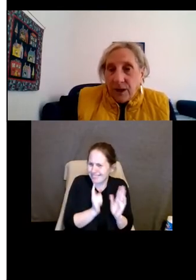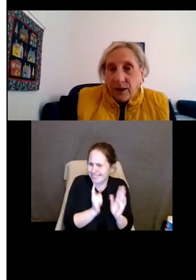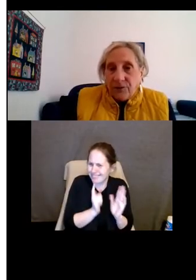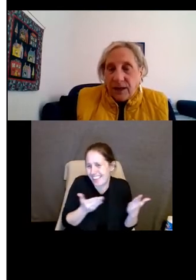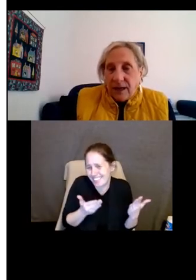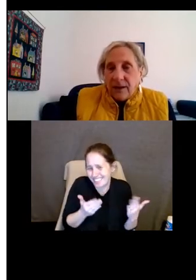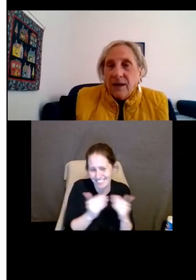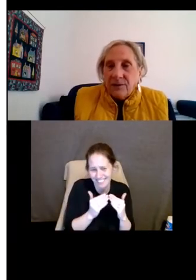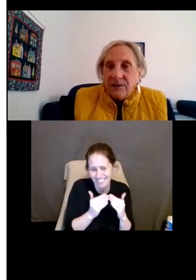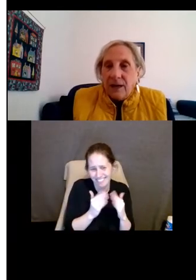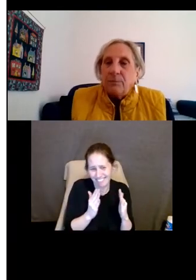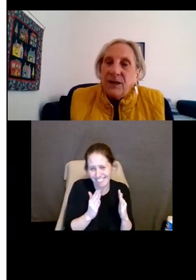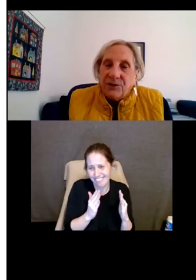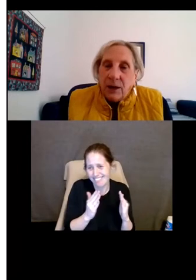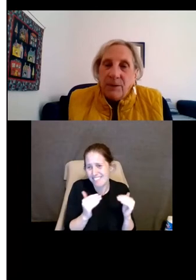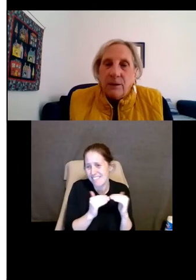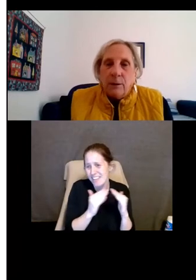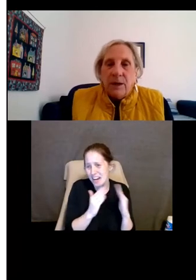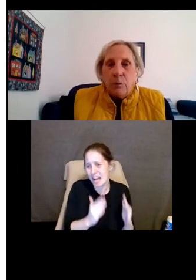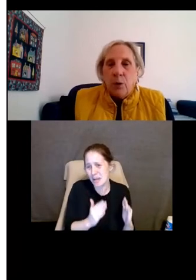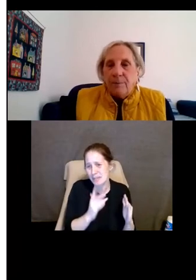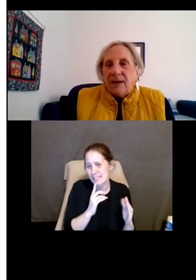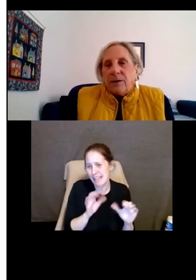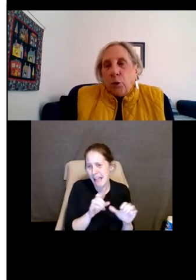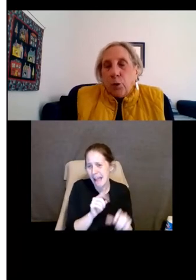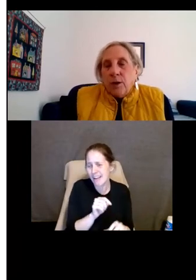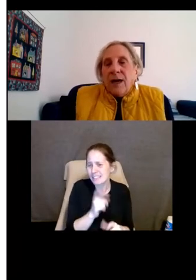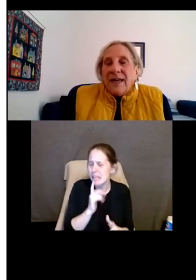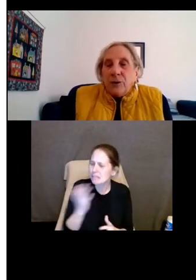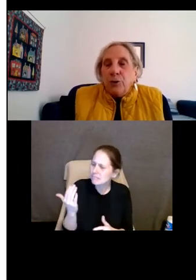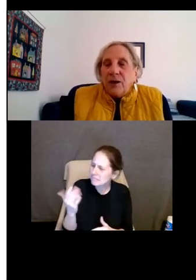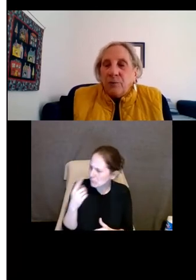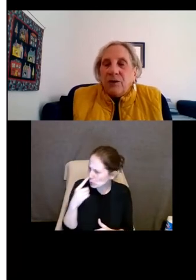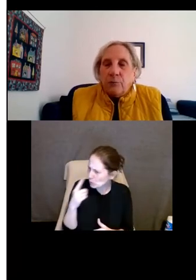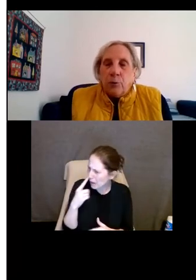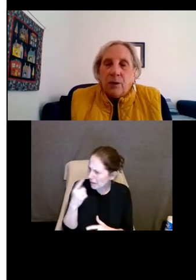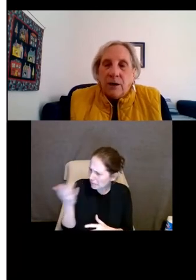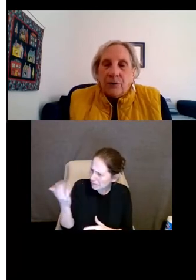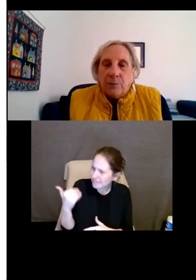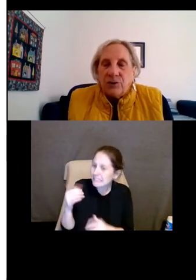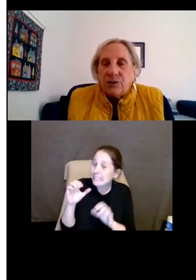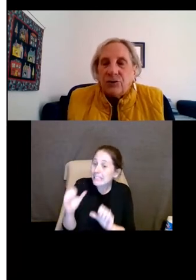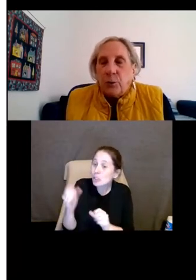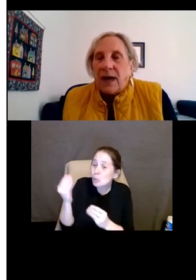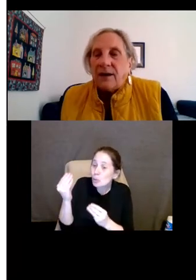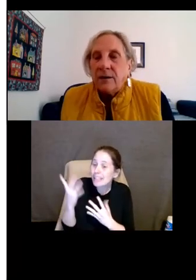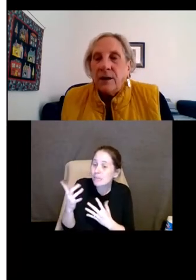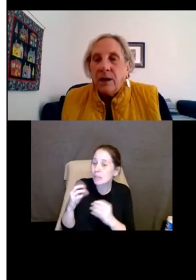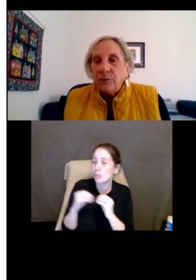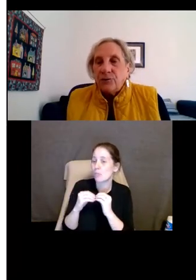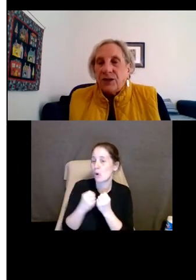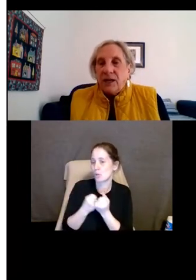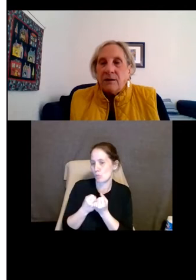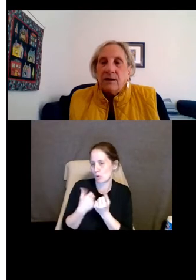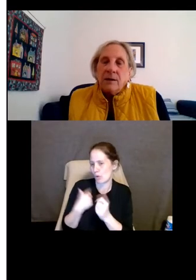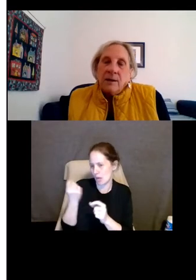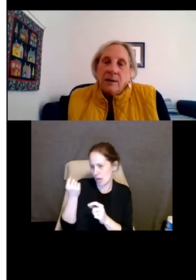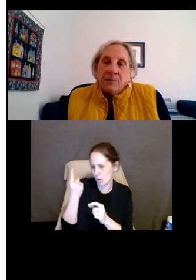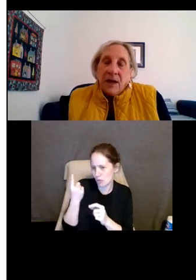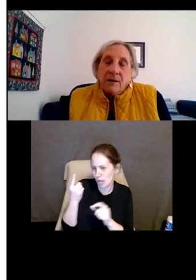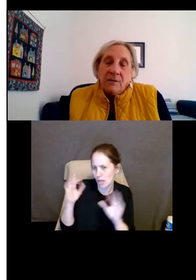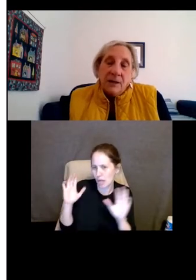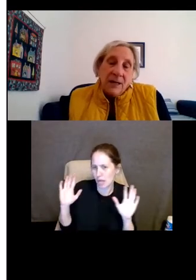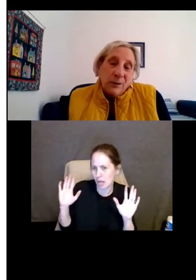violate the Fair Housing Act. Sit down, please tell me a little bit more about it. Or can you give me some more confirmation so I can understand?